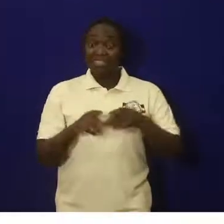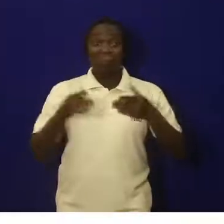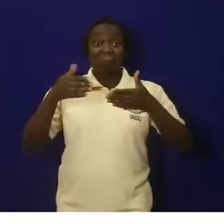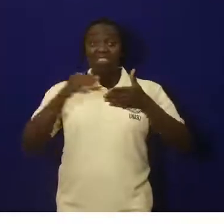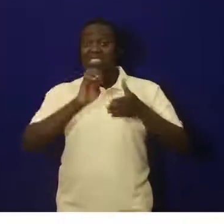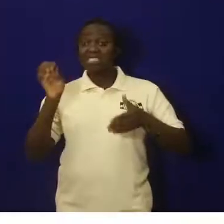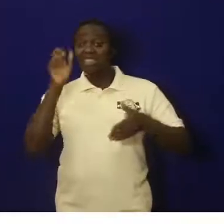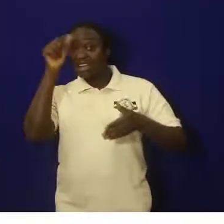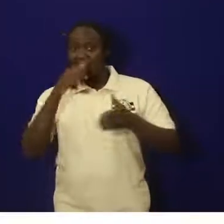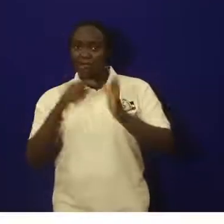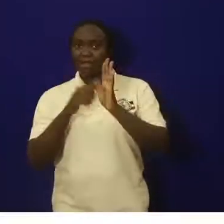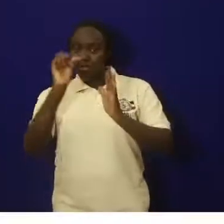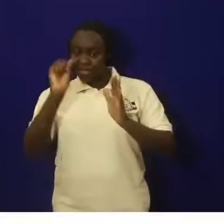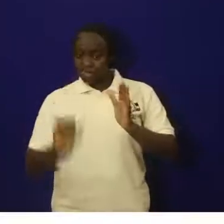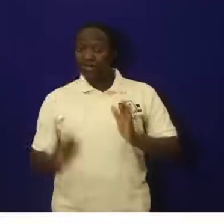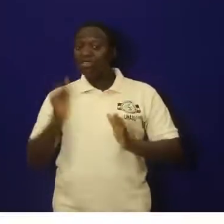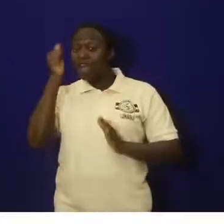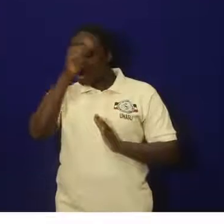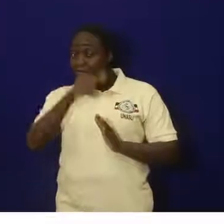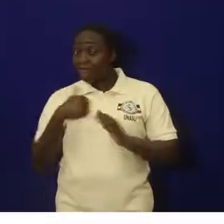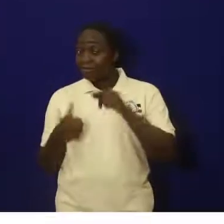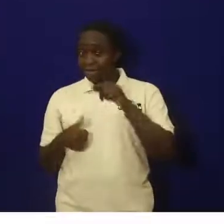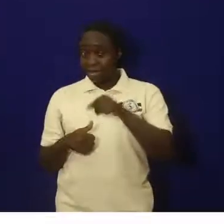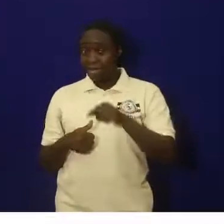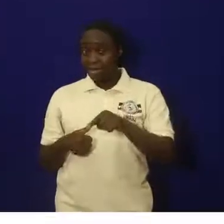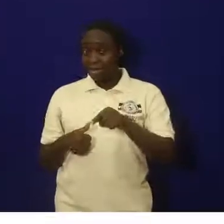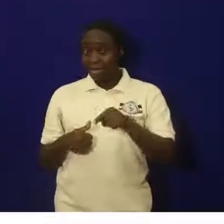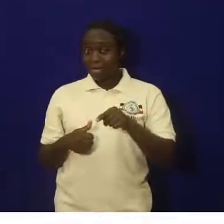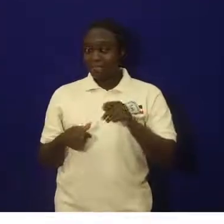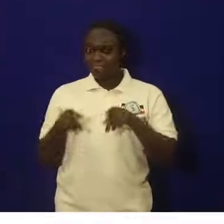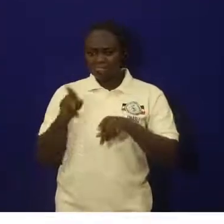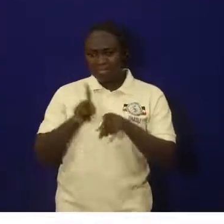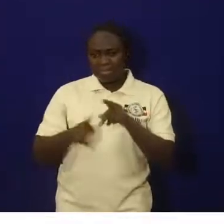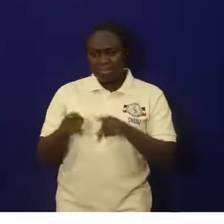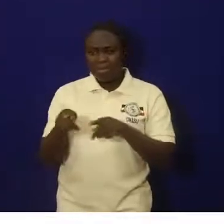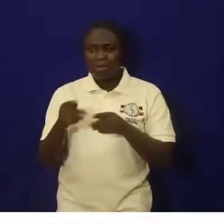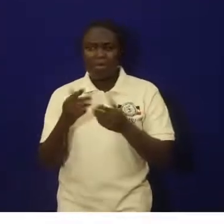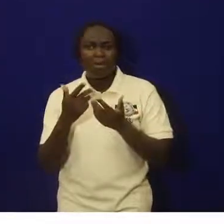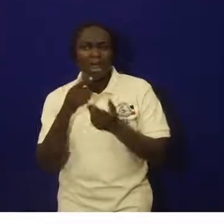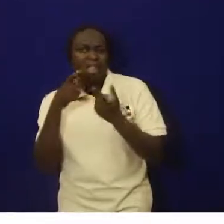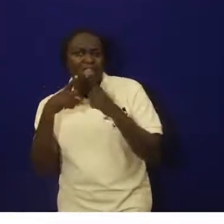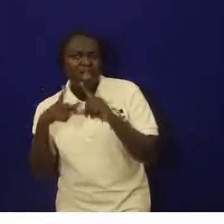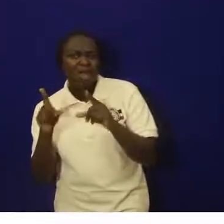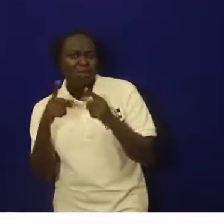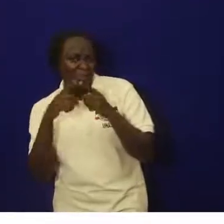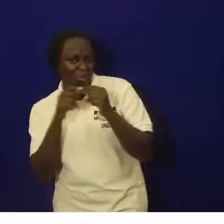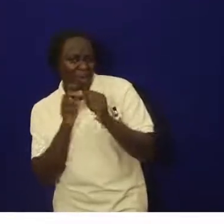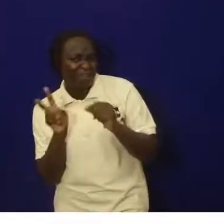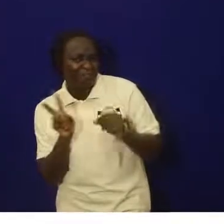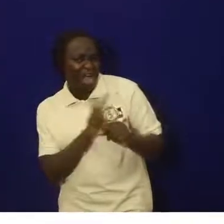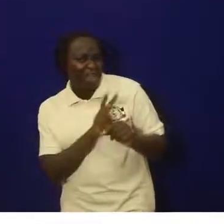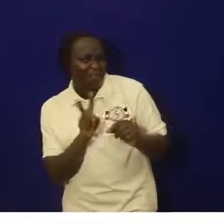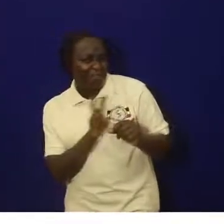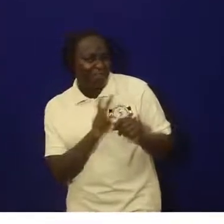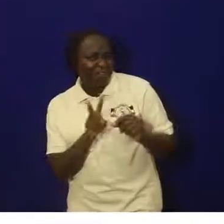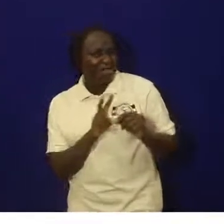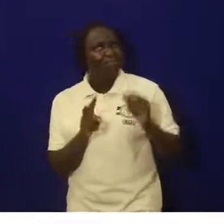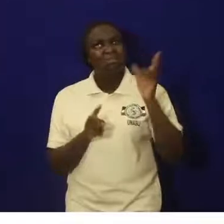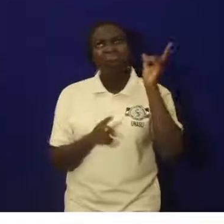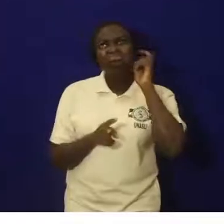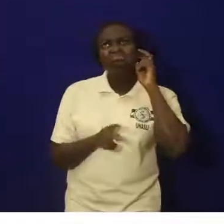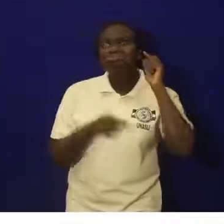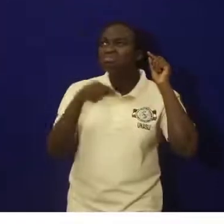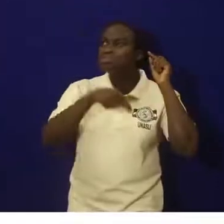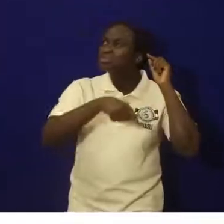for example, if you go to South Africa, you hear people talking. Some words, similar languages do not you